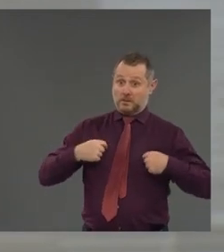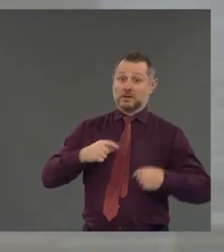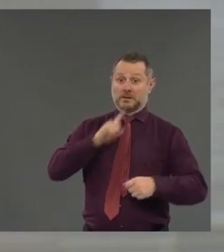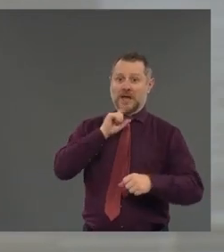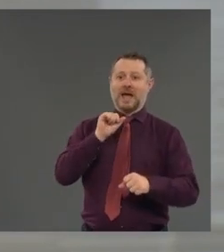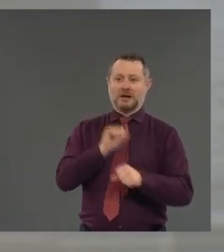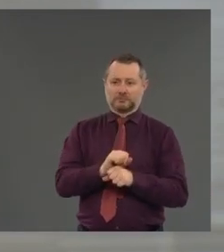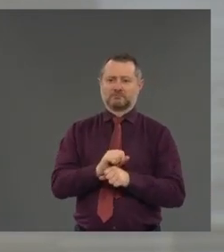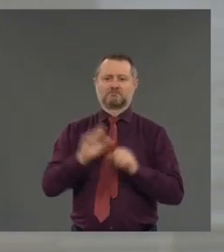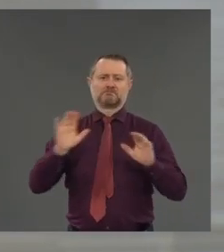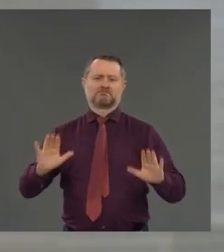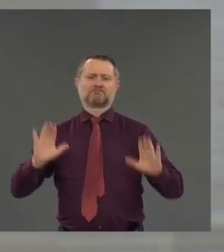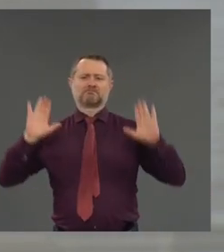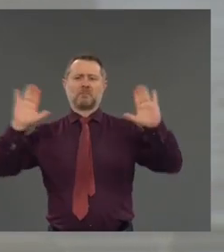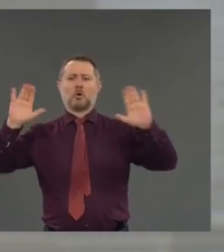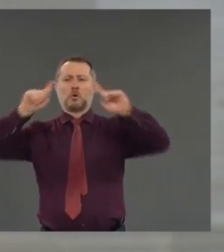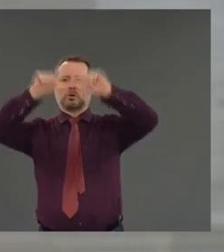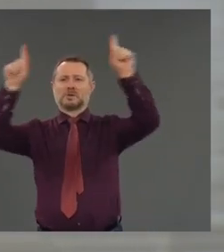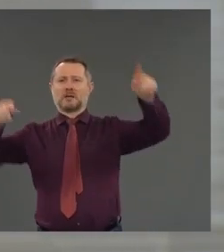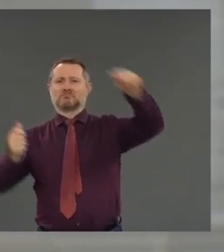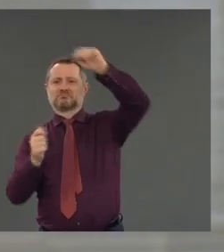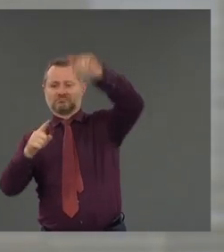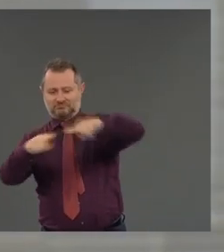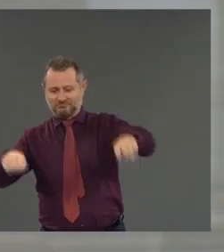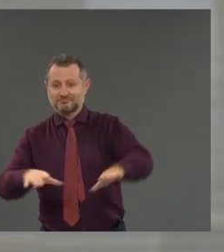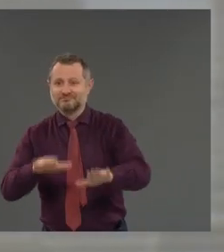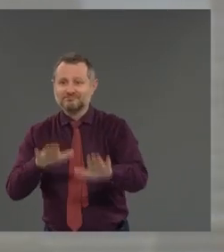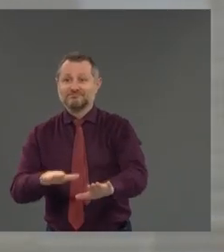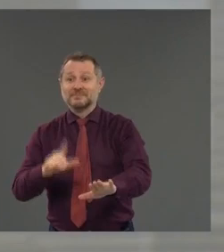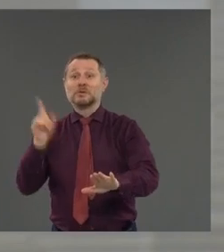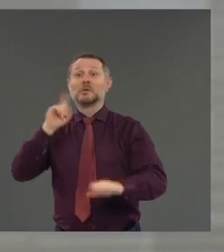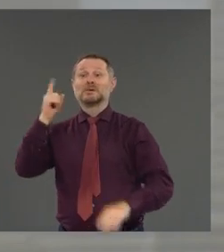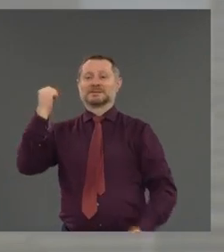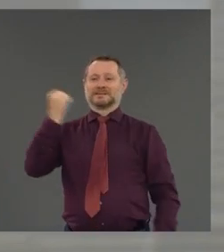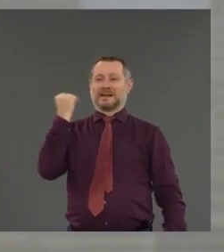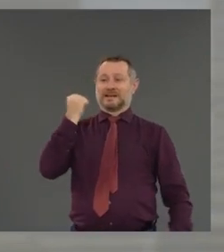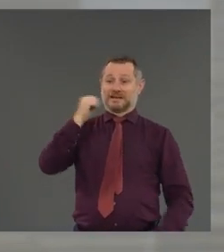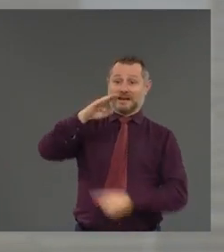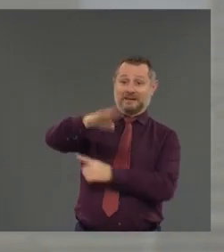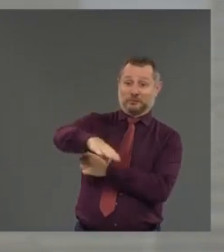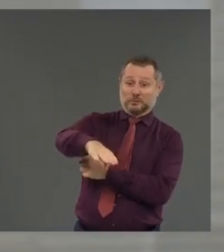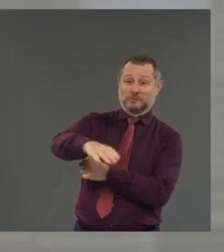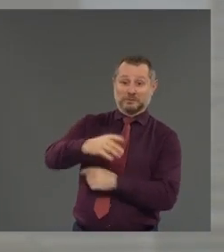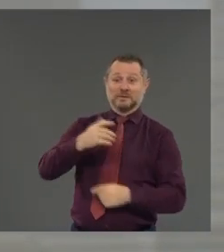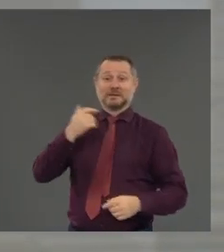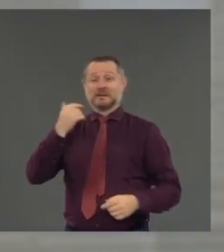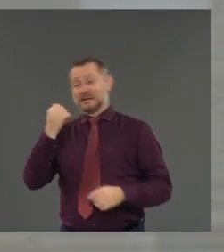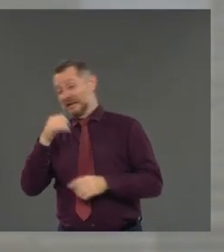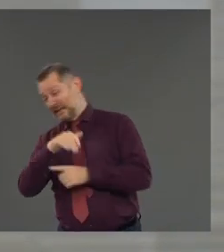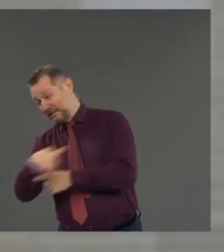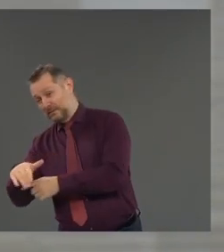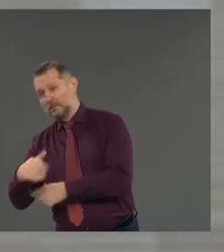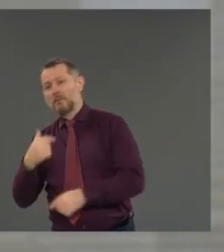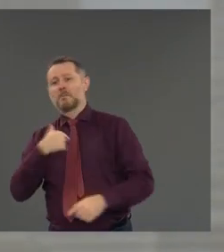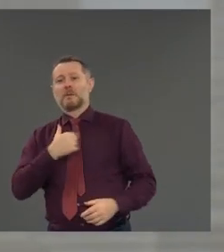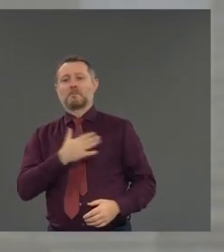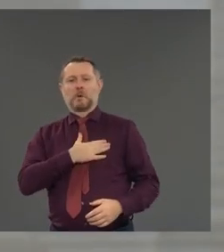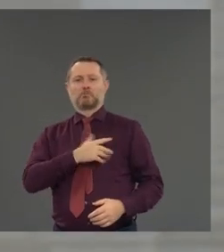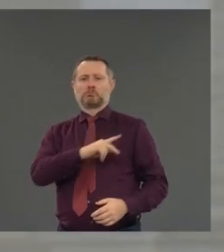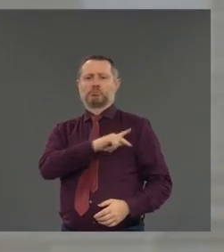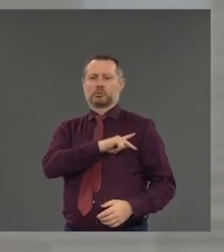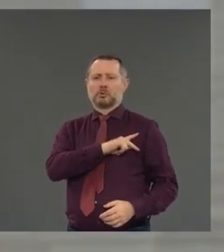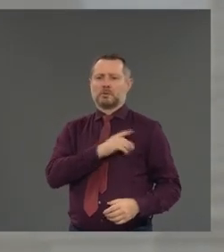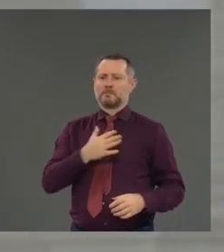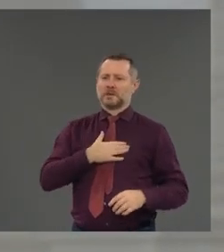personally. I did it on Saturday afternoons and evenings on my personal time. It's part of the Italian heritage.